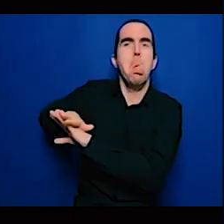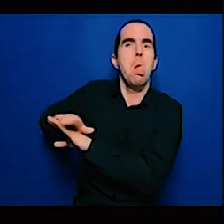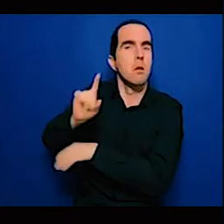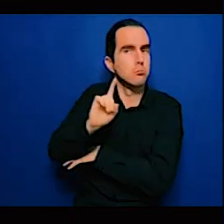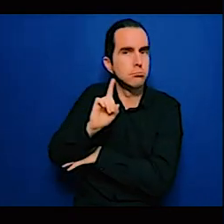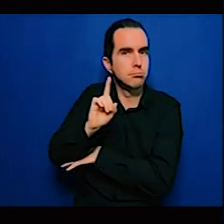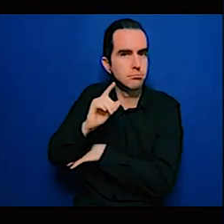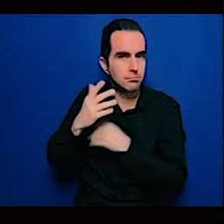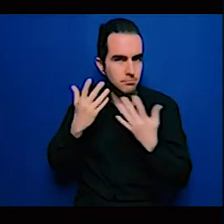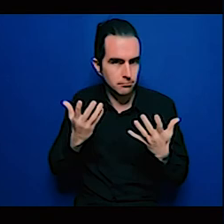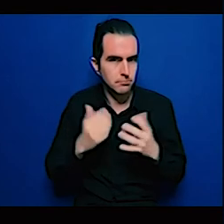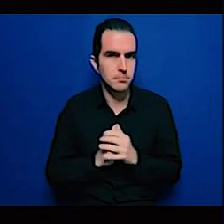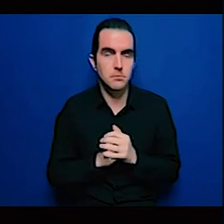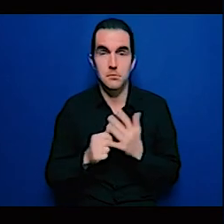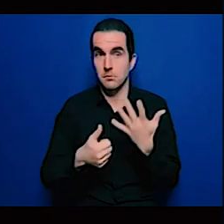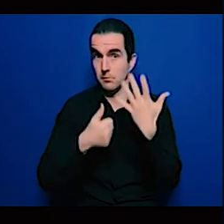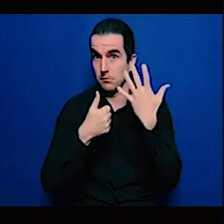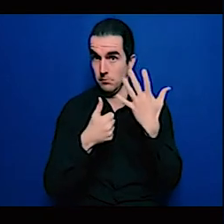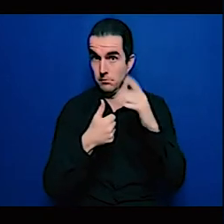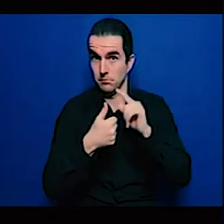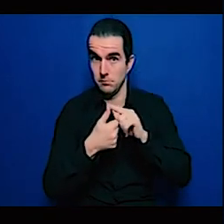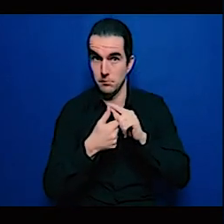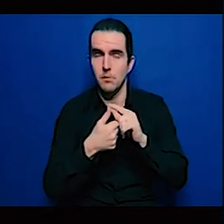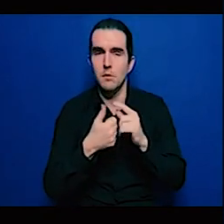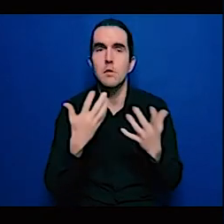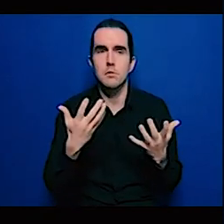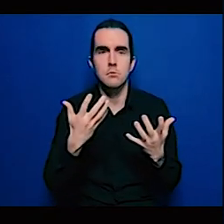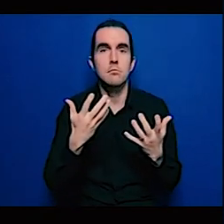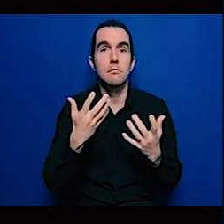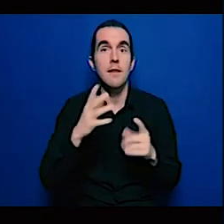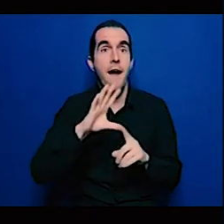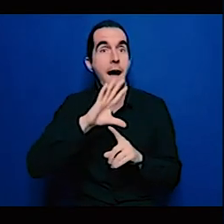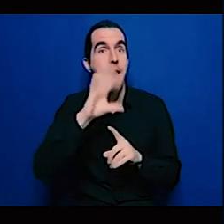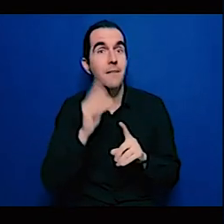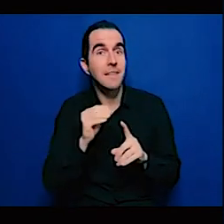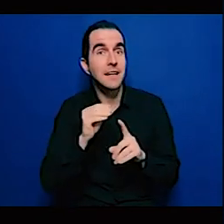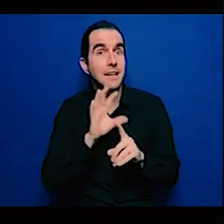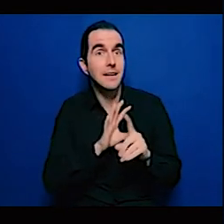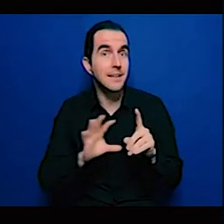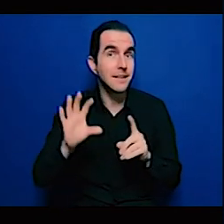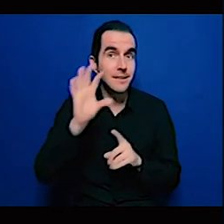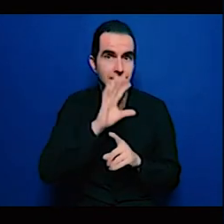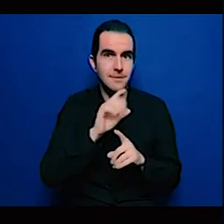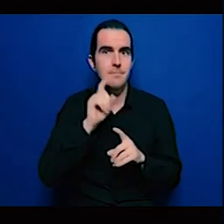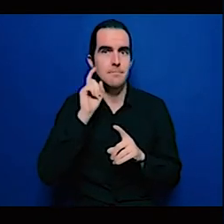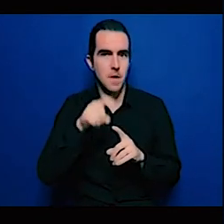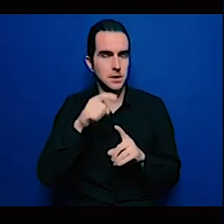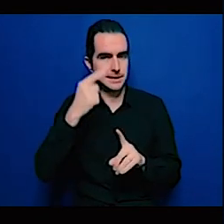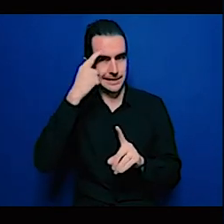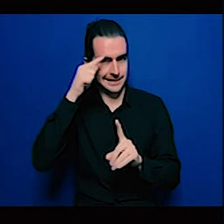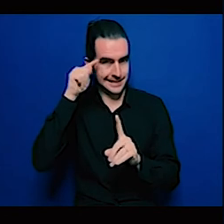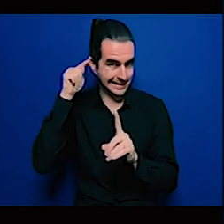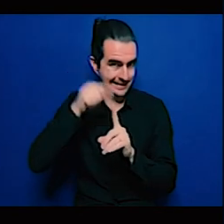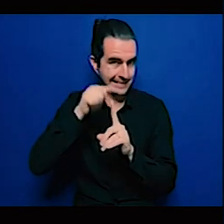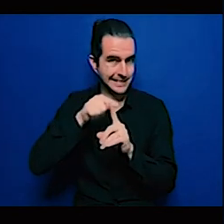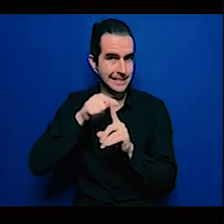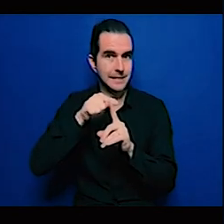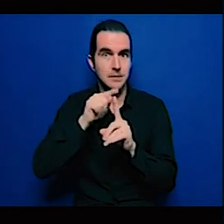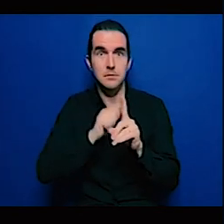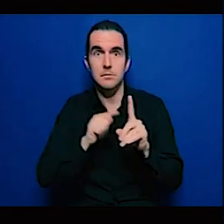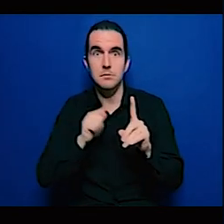brings us back to you know the ministries working together as one first basically setting up our own house